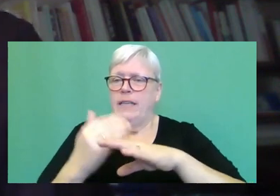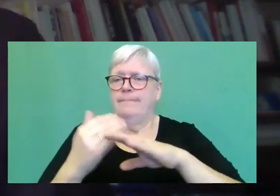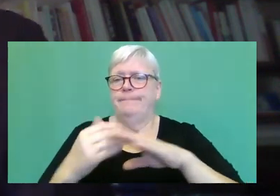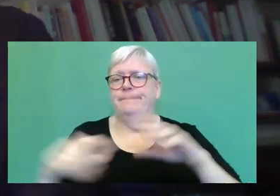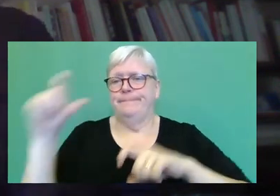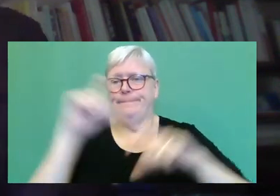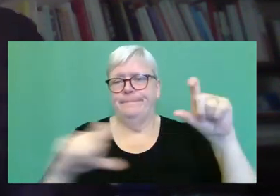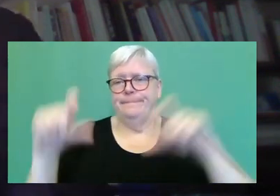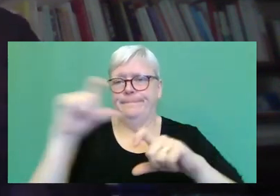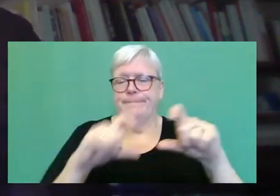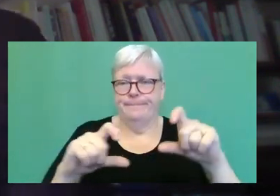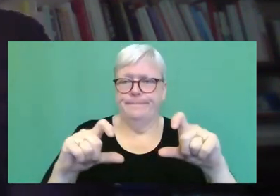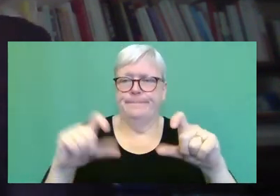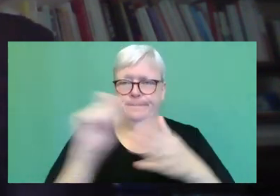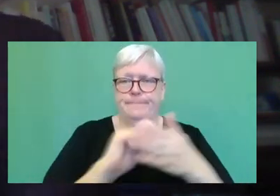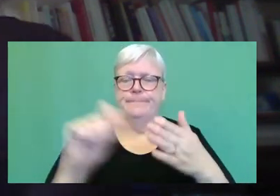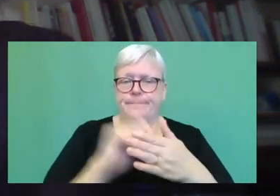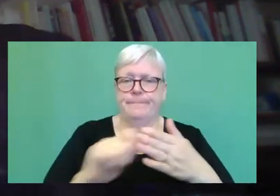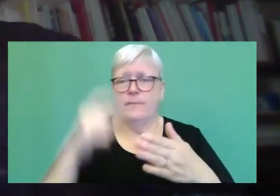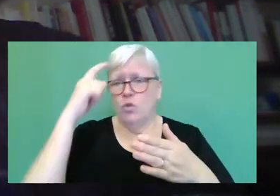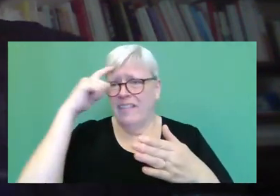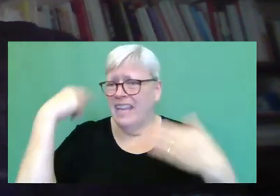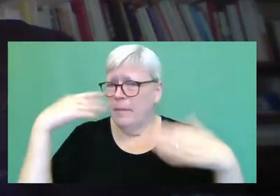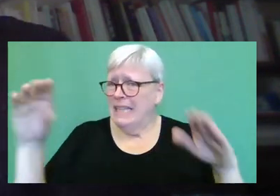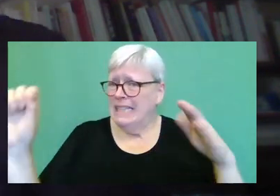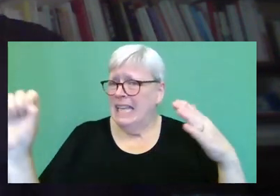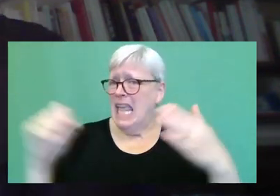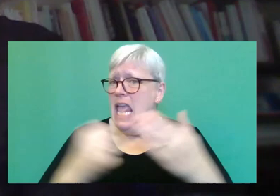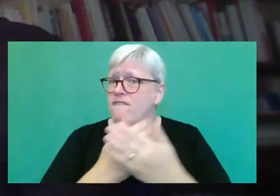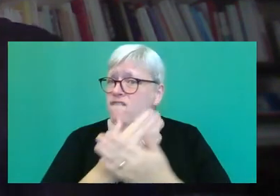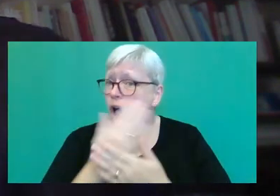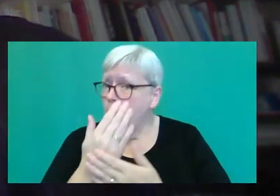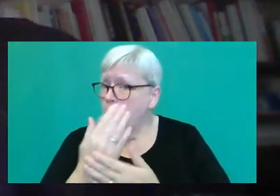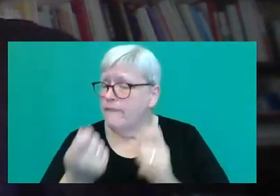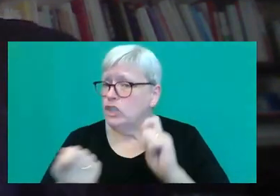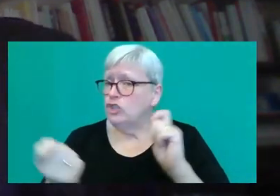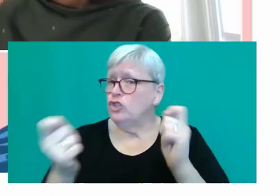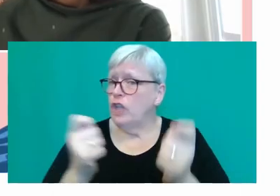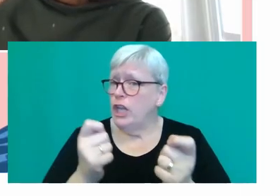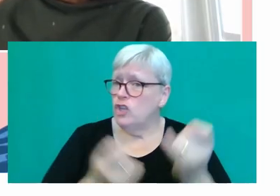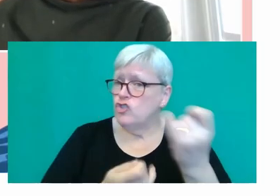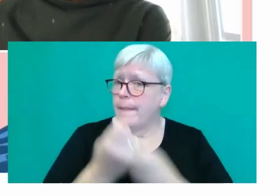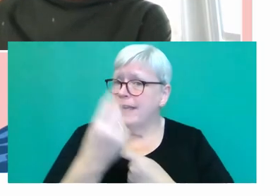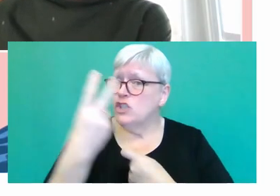Do you think that's something which has evolved significantly, you know, over the last 20 years or so?